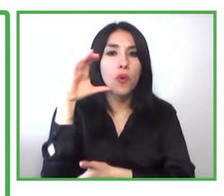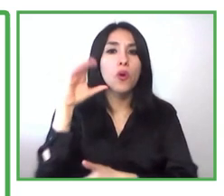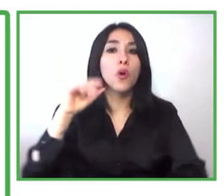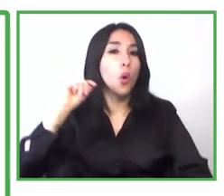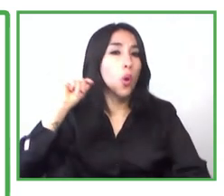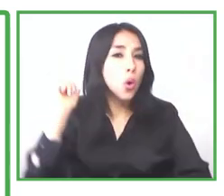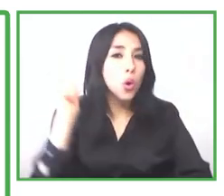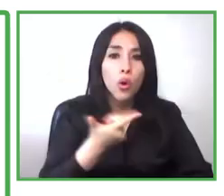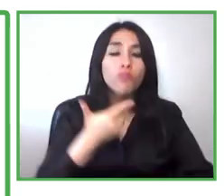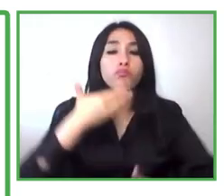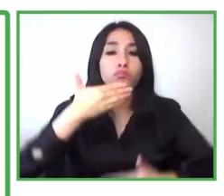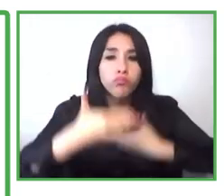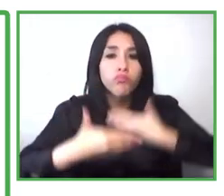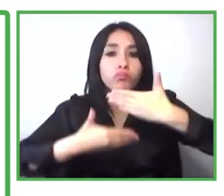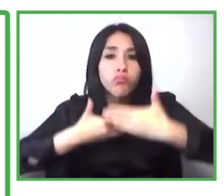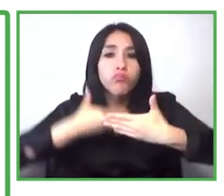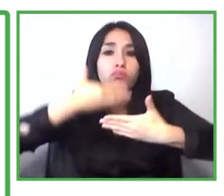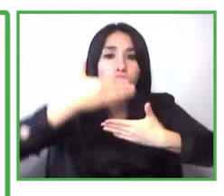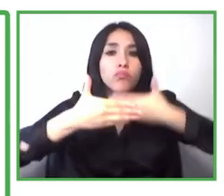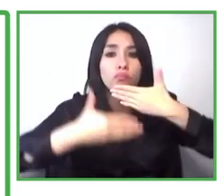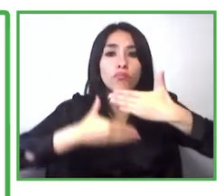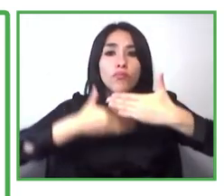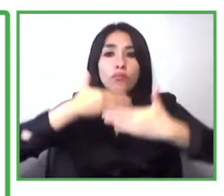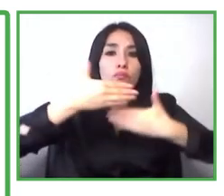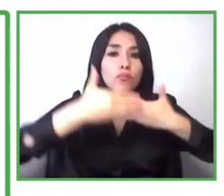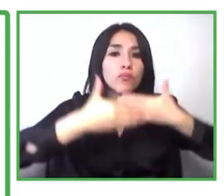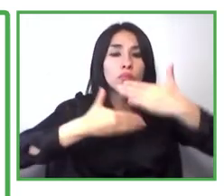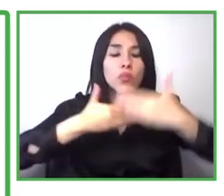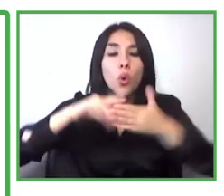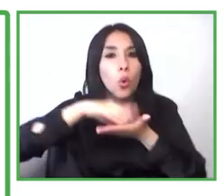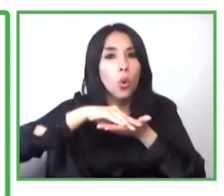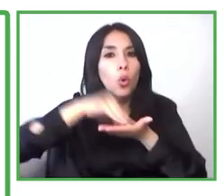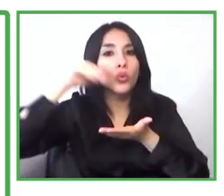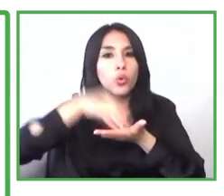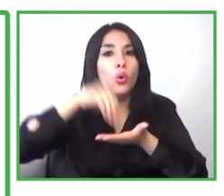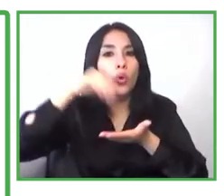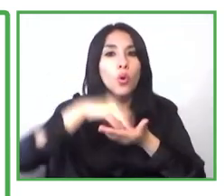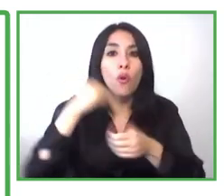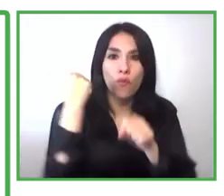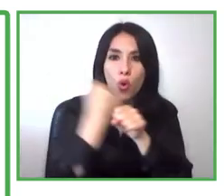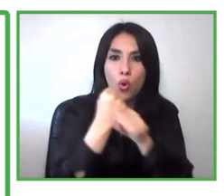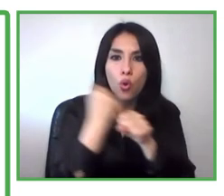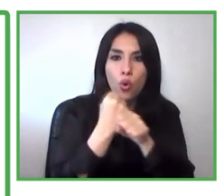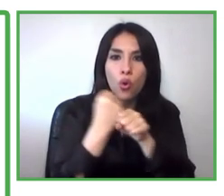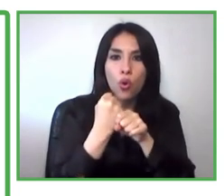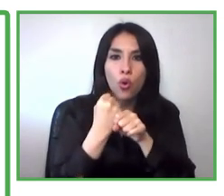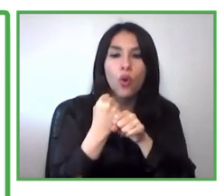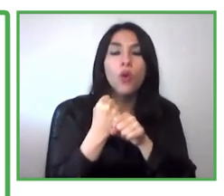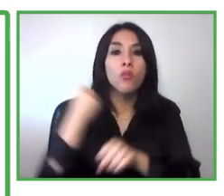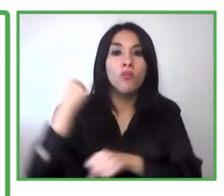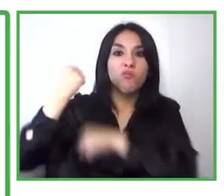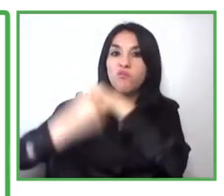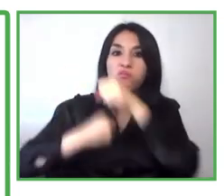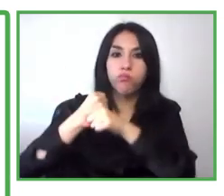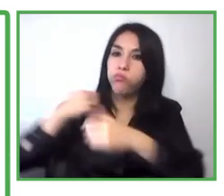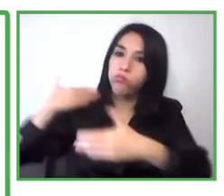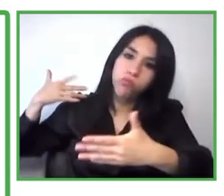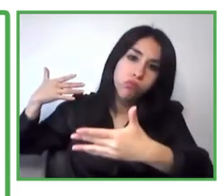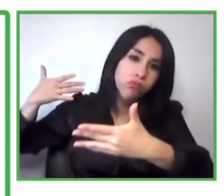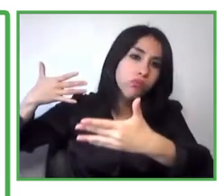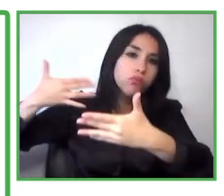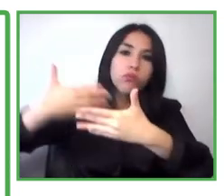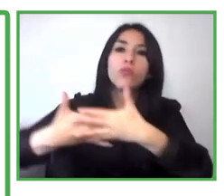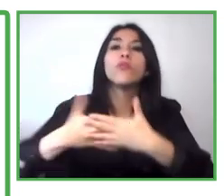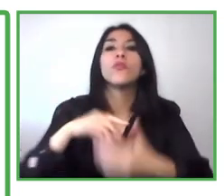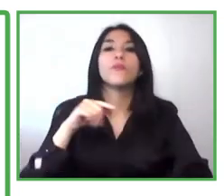all this learning that we gather through three through this two year two years of work all documents are